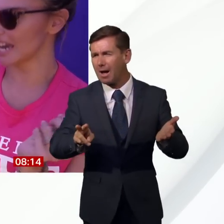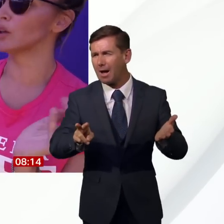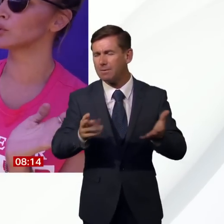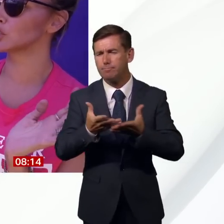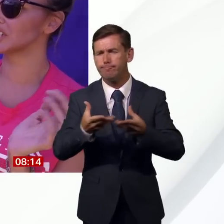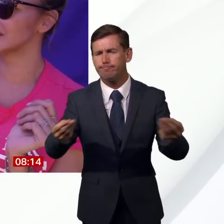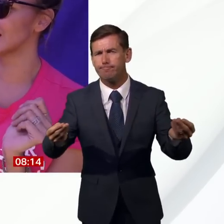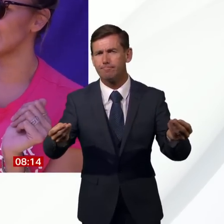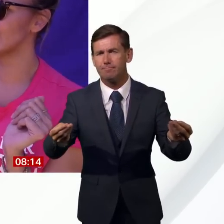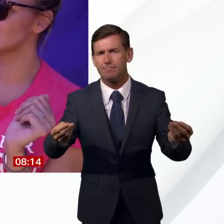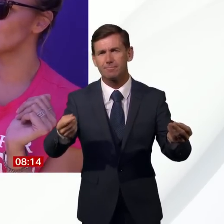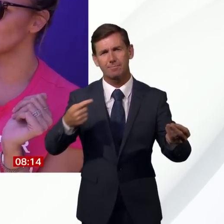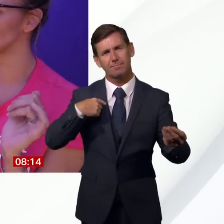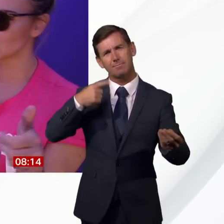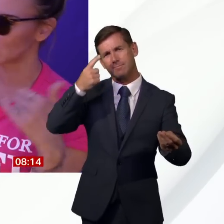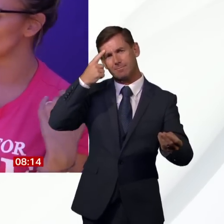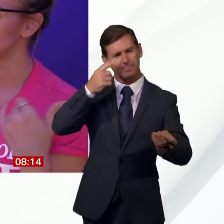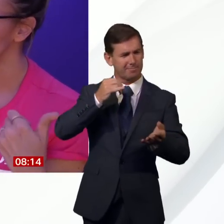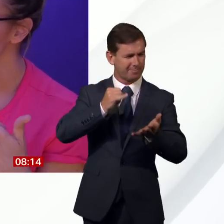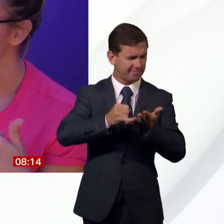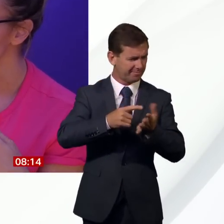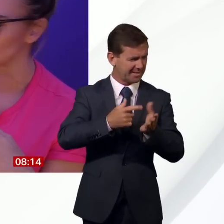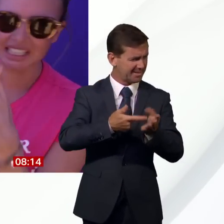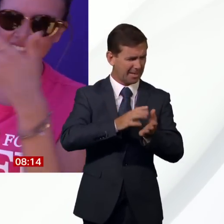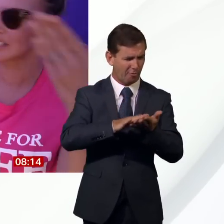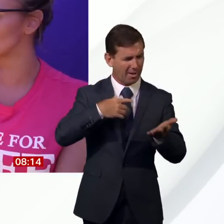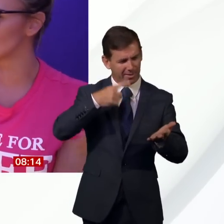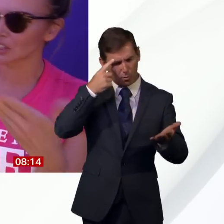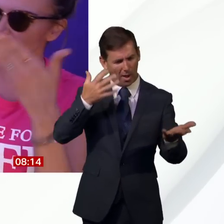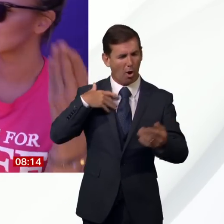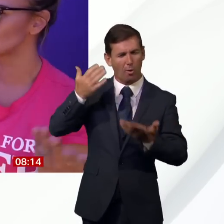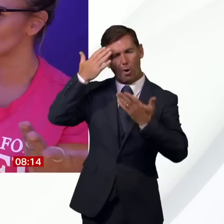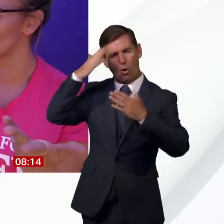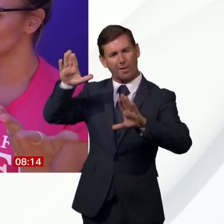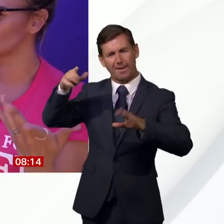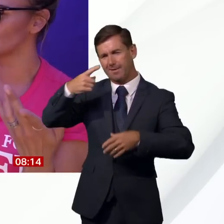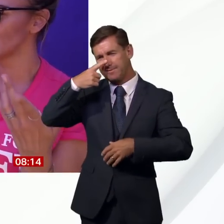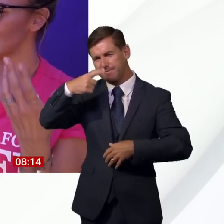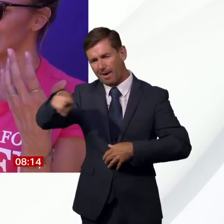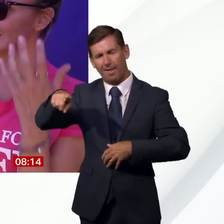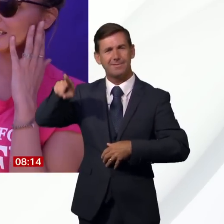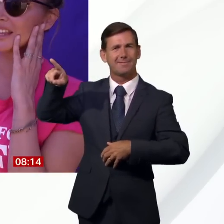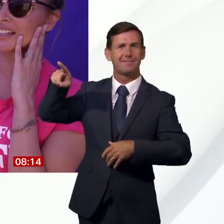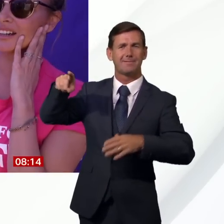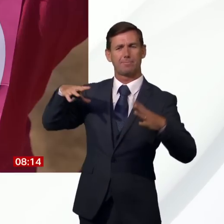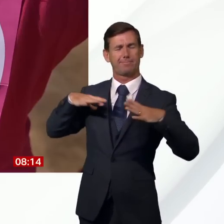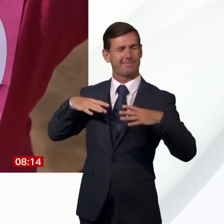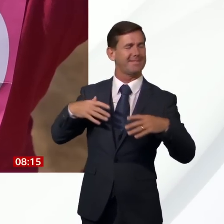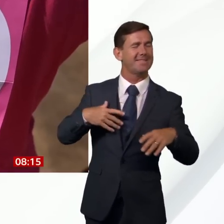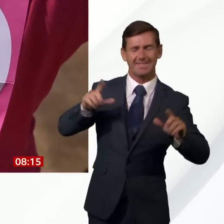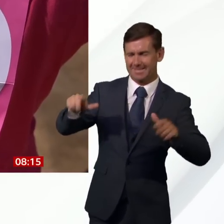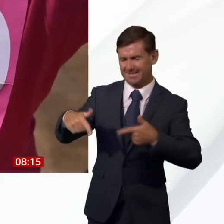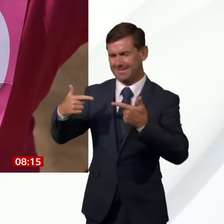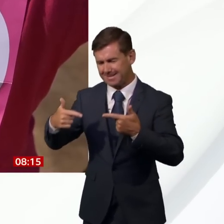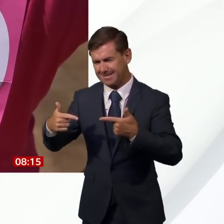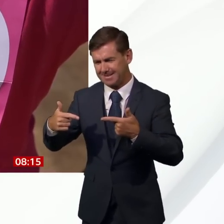health retreat in Thailand somewhere and she's going to FaceTime me and I'm going to like see the view and see what she's been up to. And then you think, oh